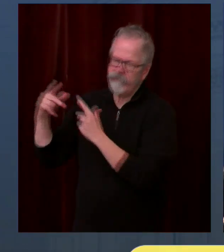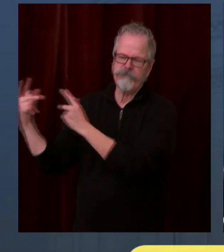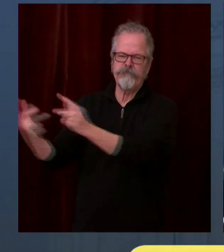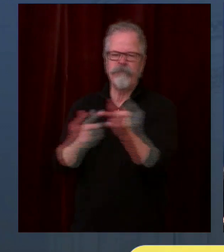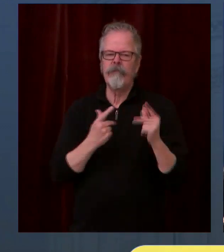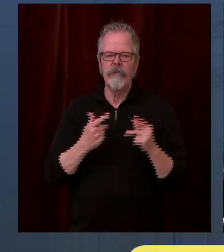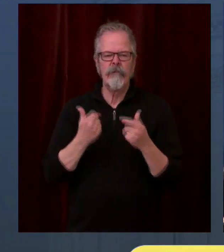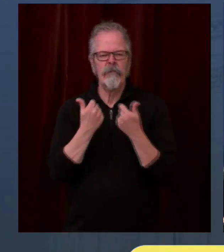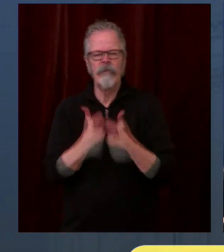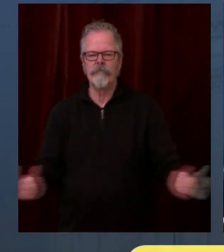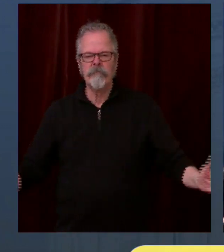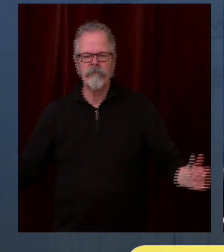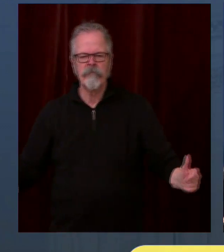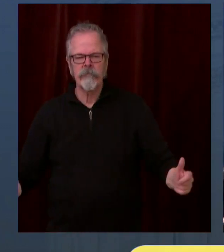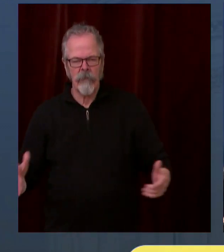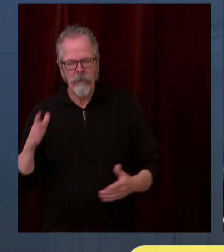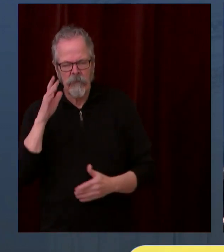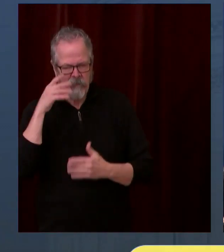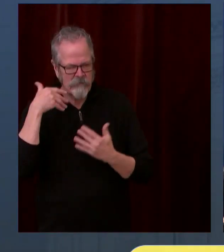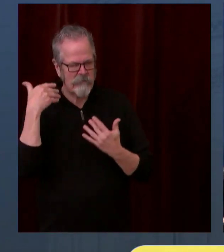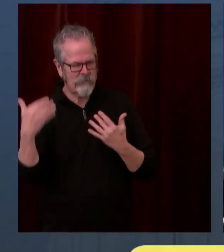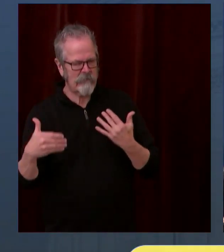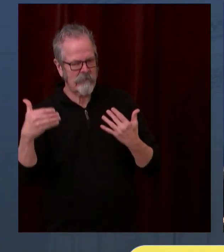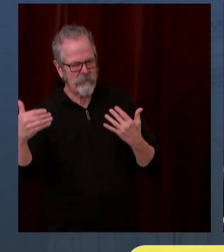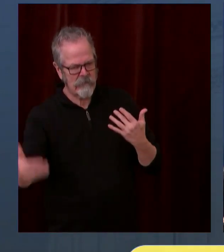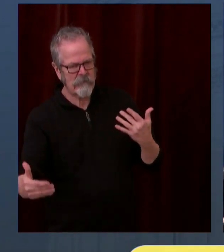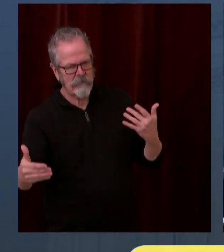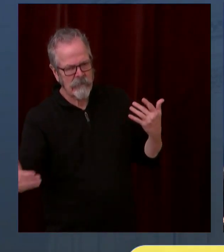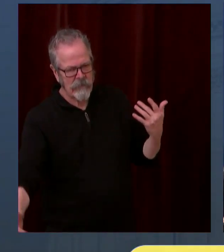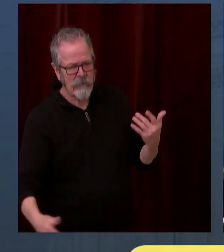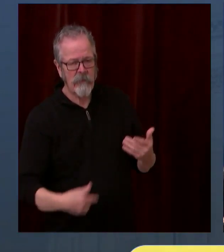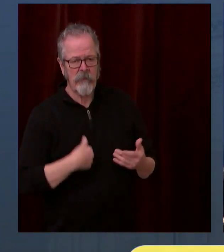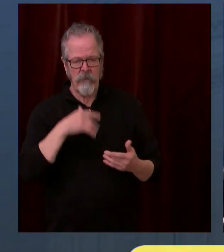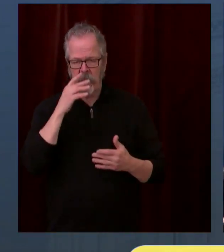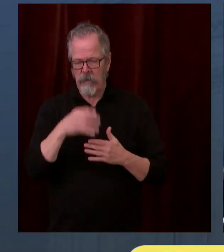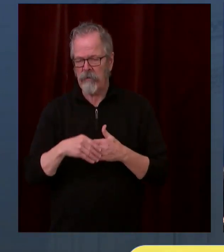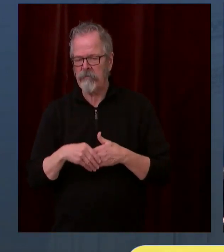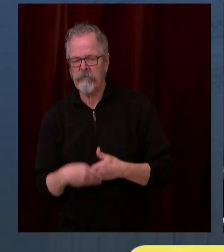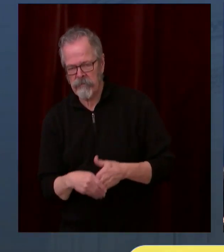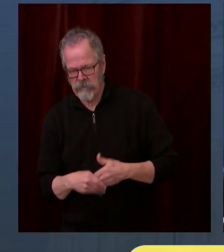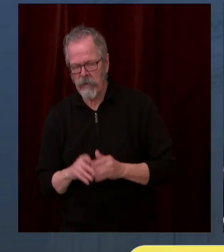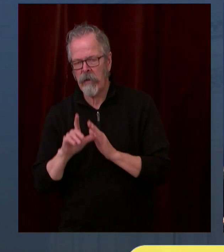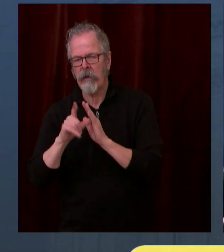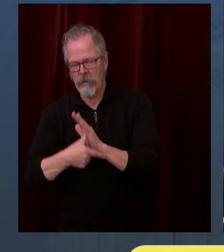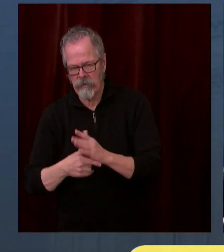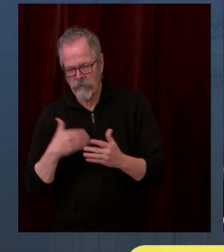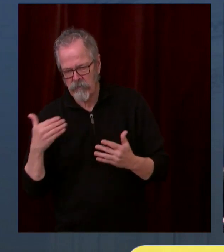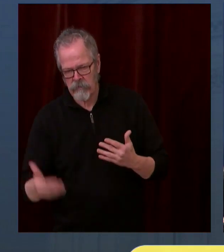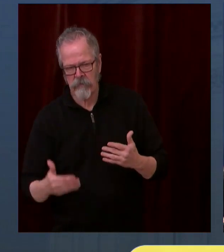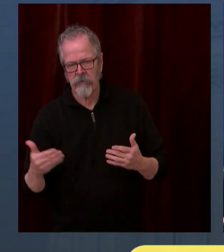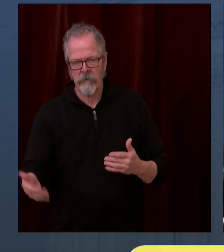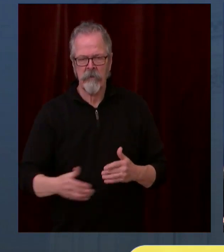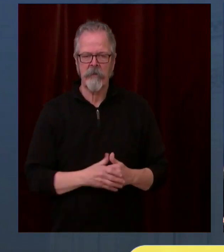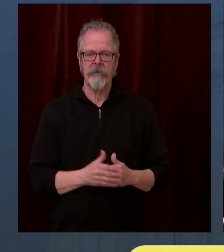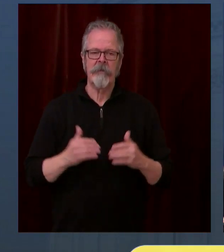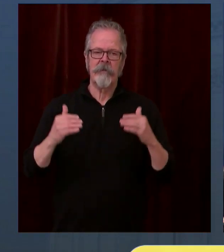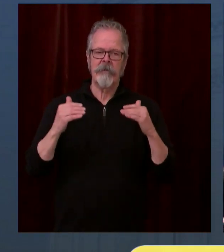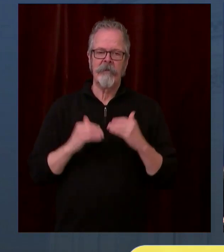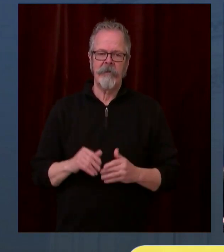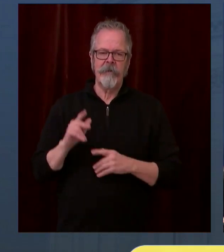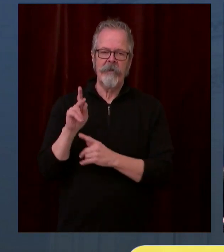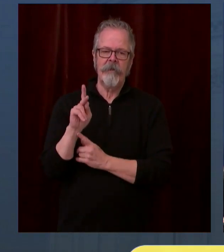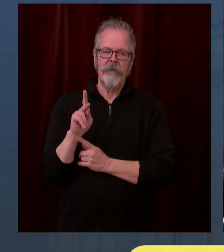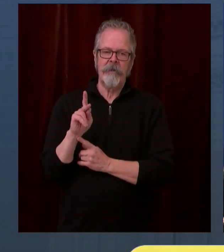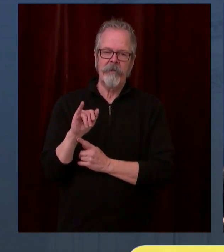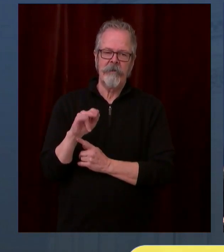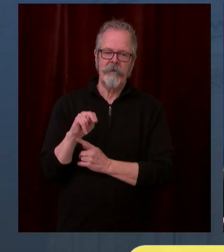Can you hear me? Yes. Sorry, Governor. We had a newscast during your press conference here. So we had to jump